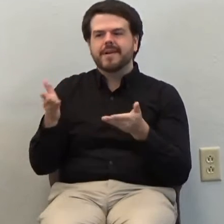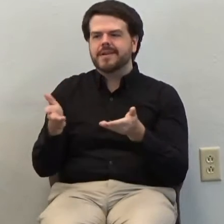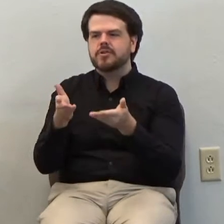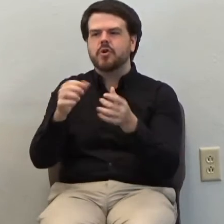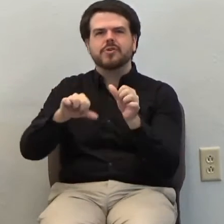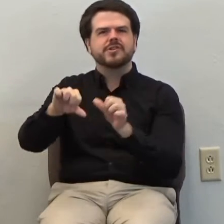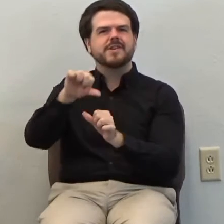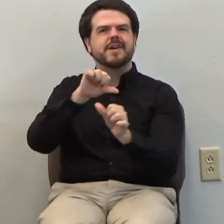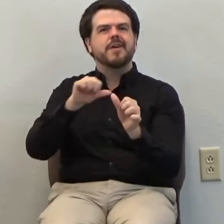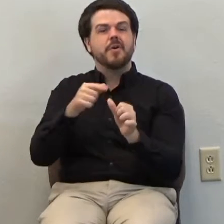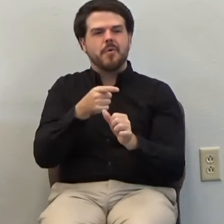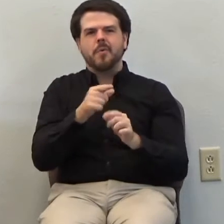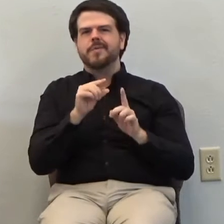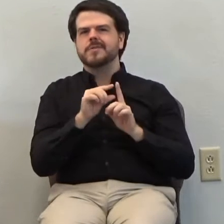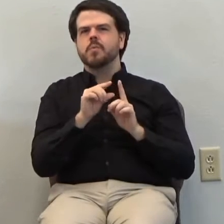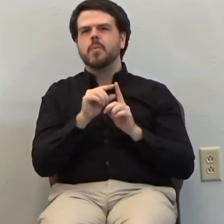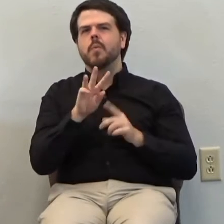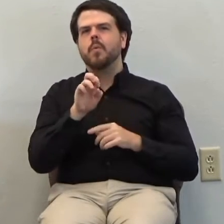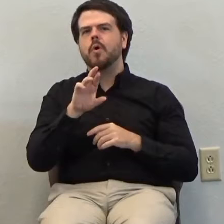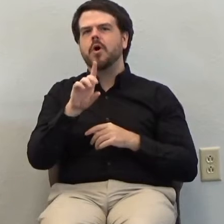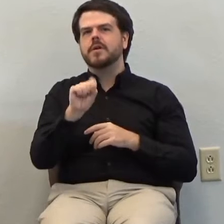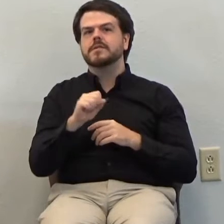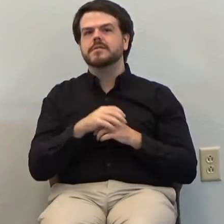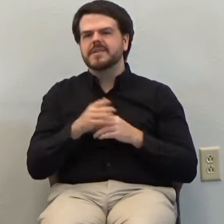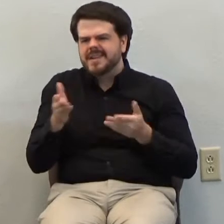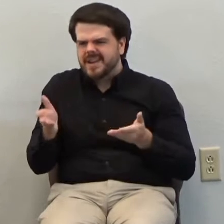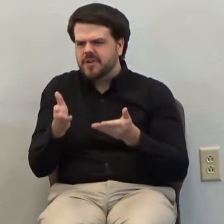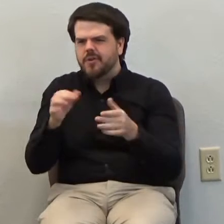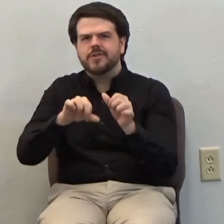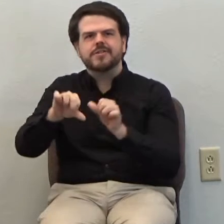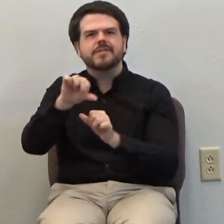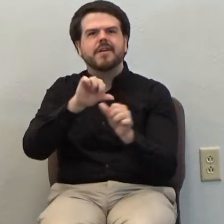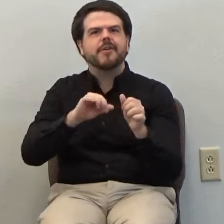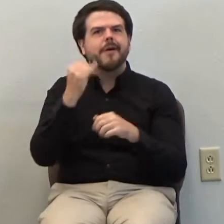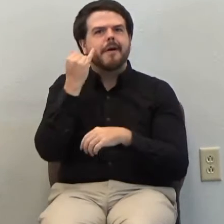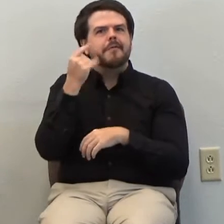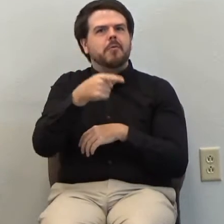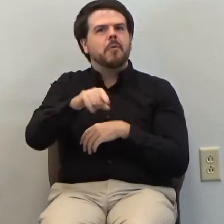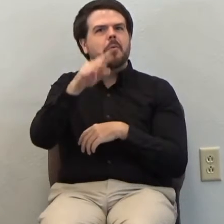So, how can you be encouraged there? Encourage one another if you don't know the words.